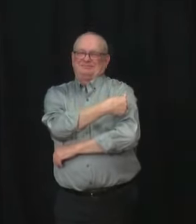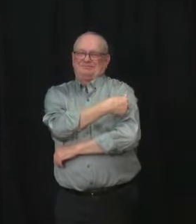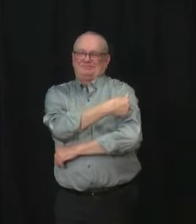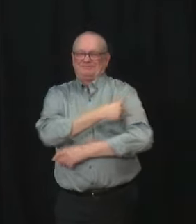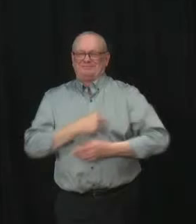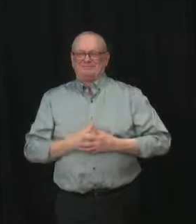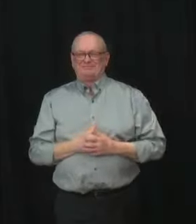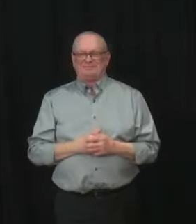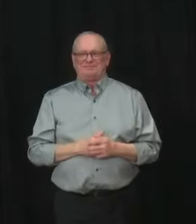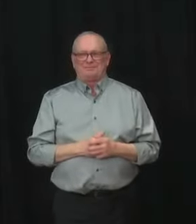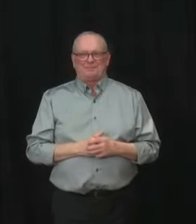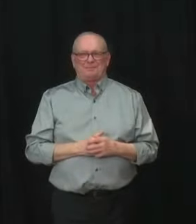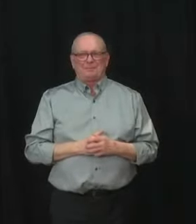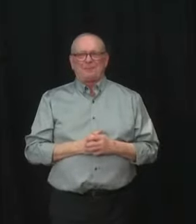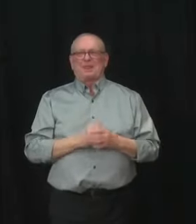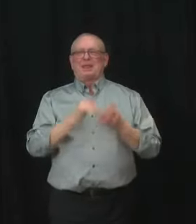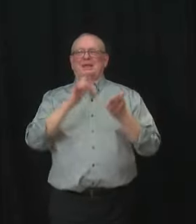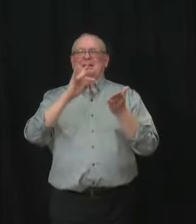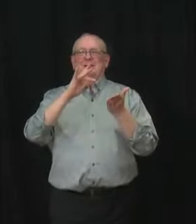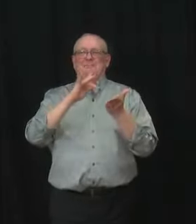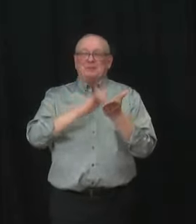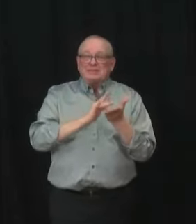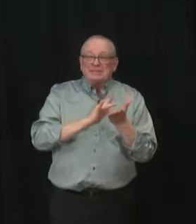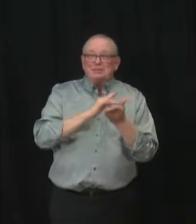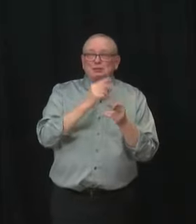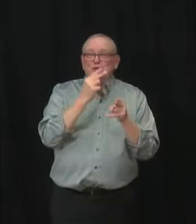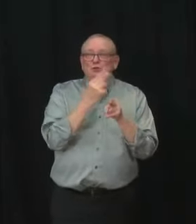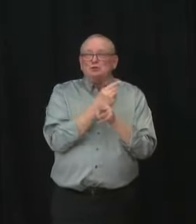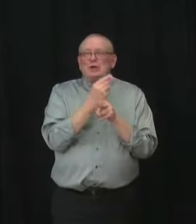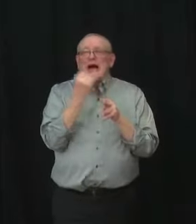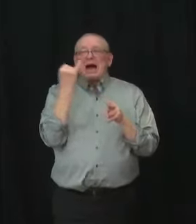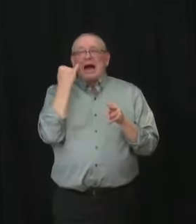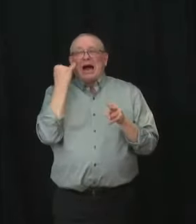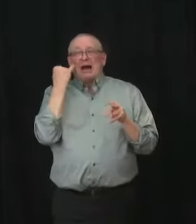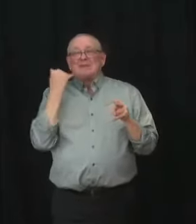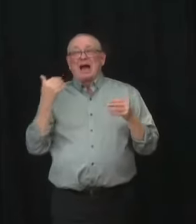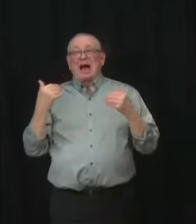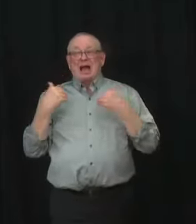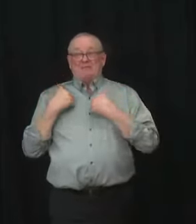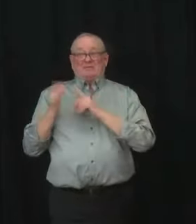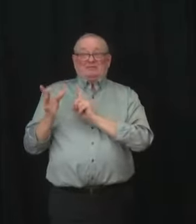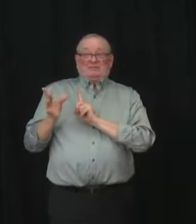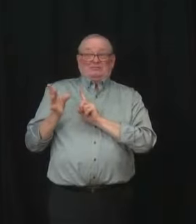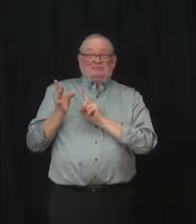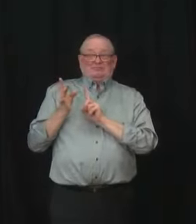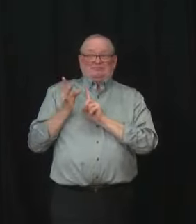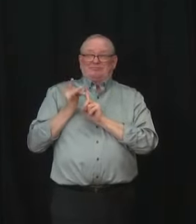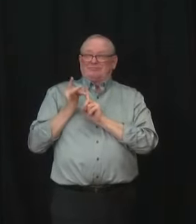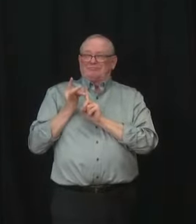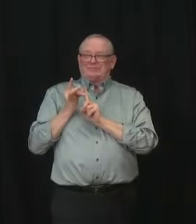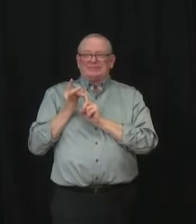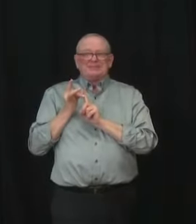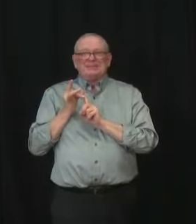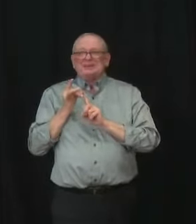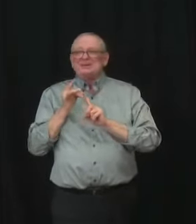of COVID-19 from progressing to severe disease, it bears repeating that it is not a substitute for vaccination.